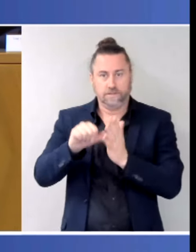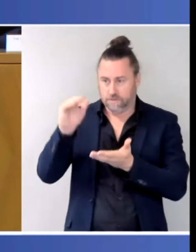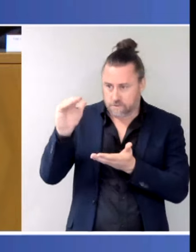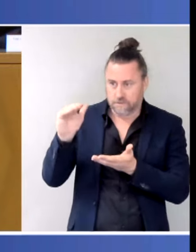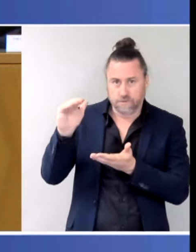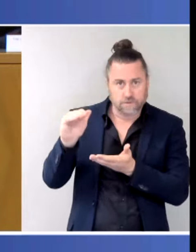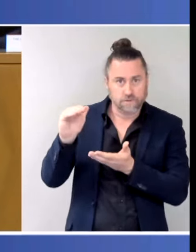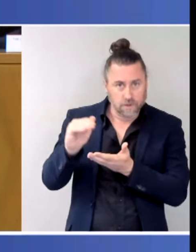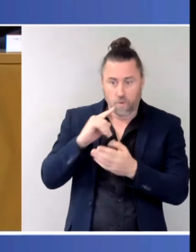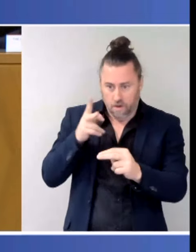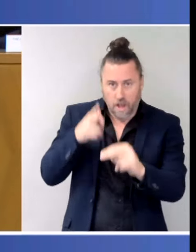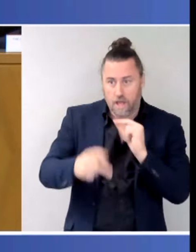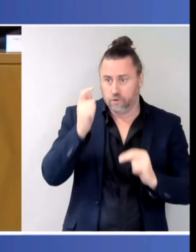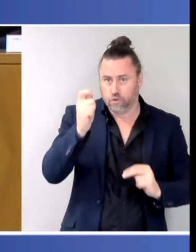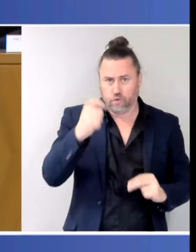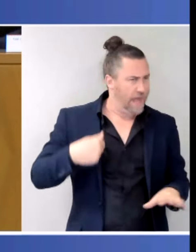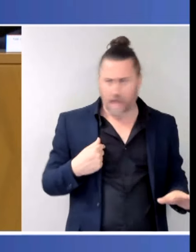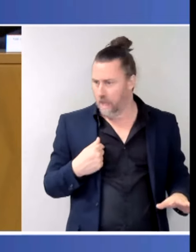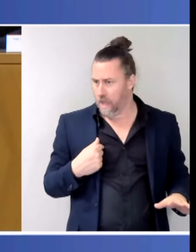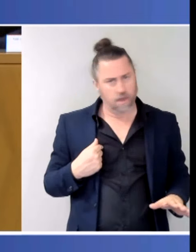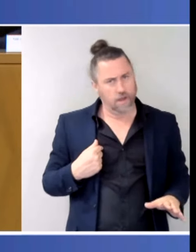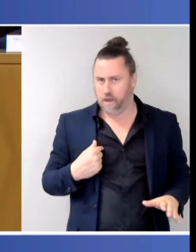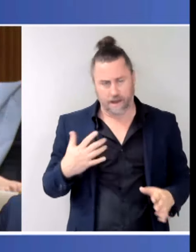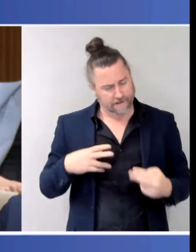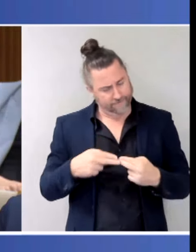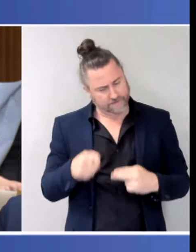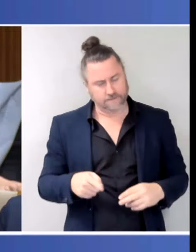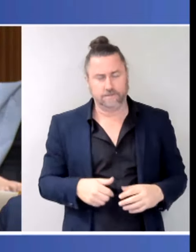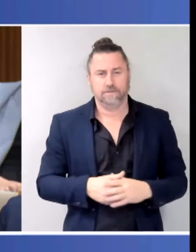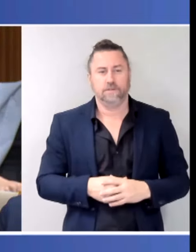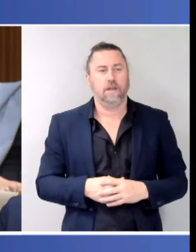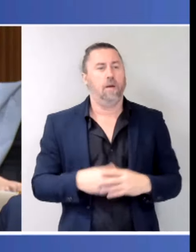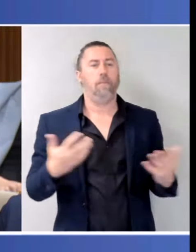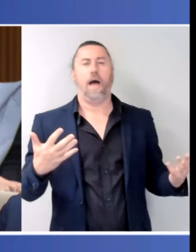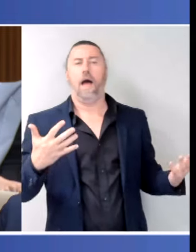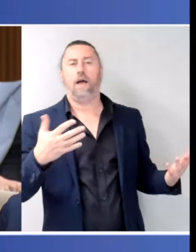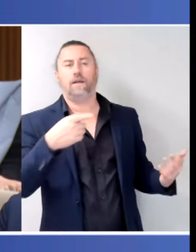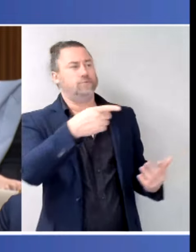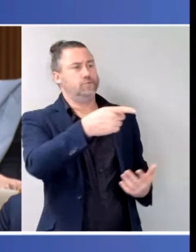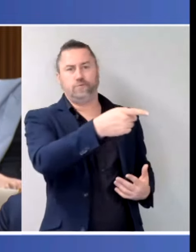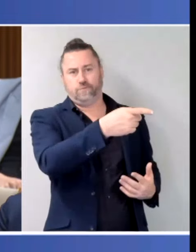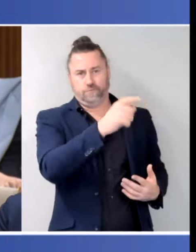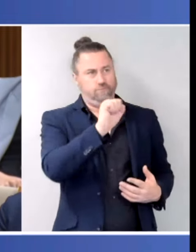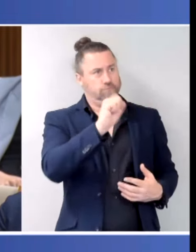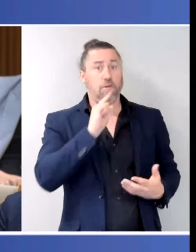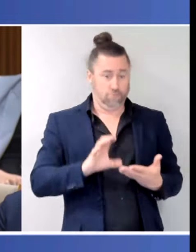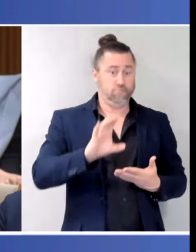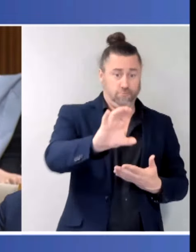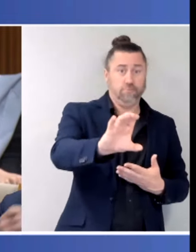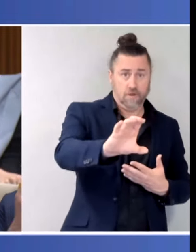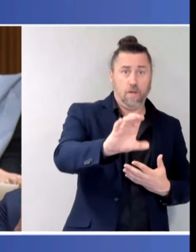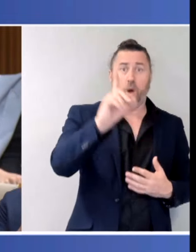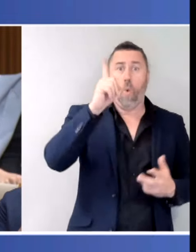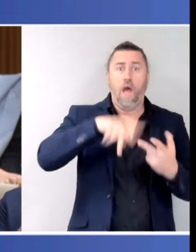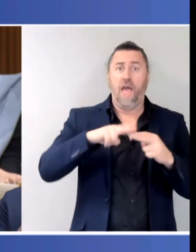We'll make sure that happens. There's been a long time away, though. What do you say to organisations that don't have the funds right now to help